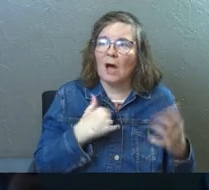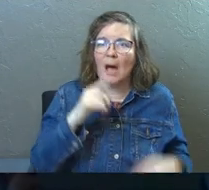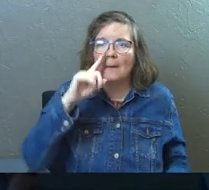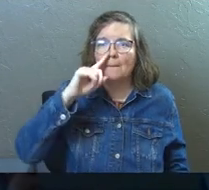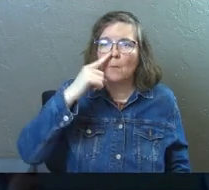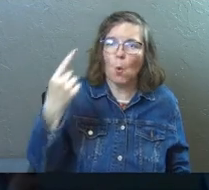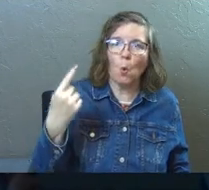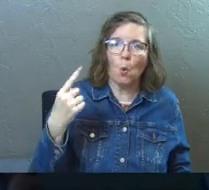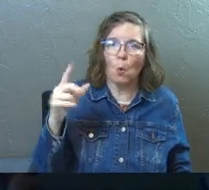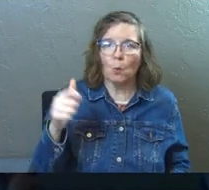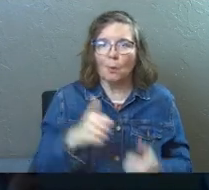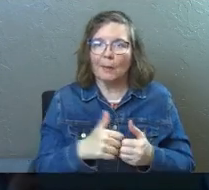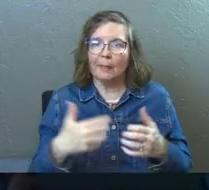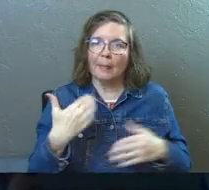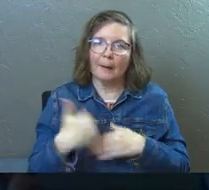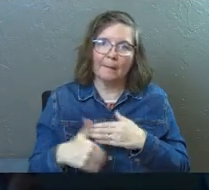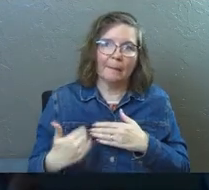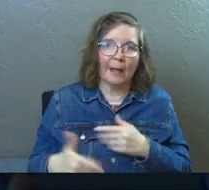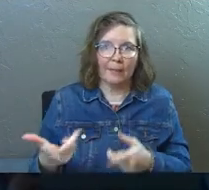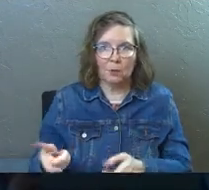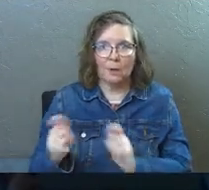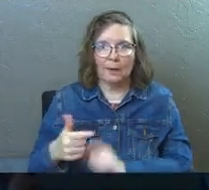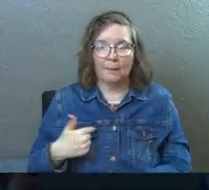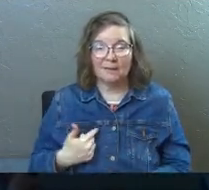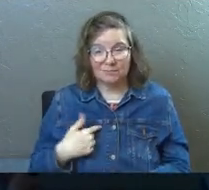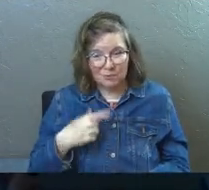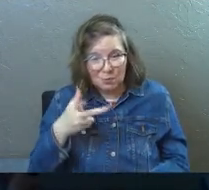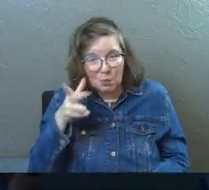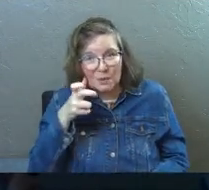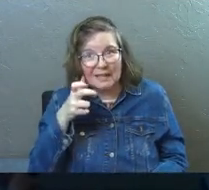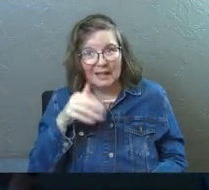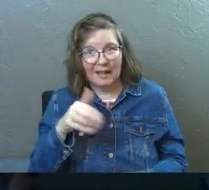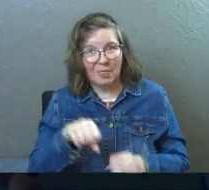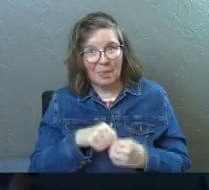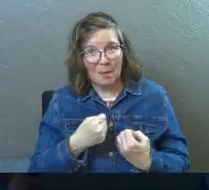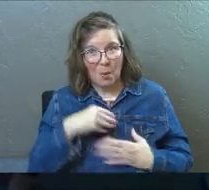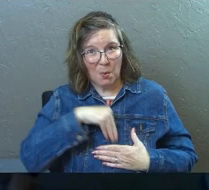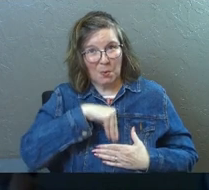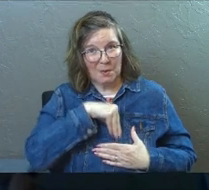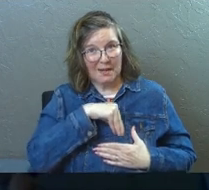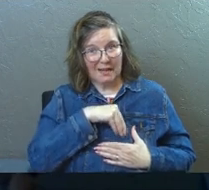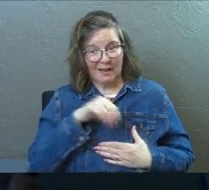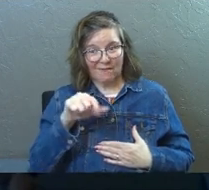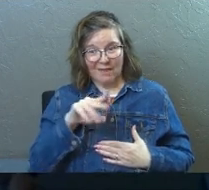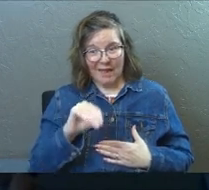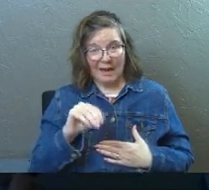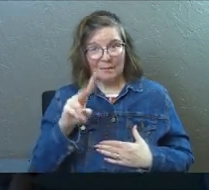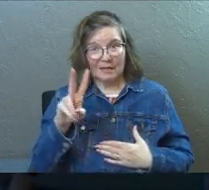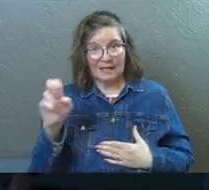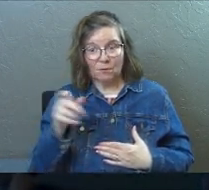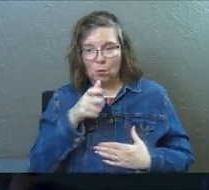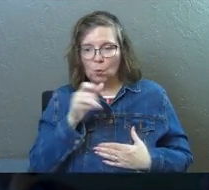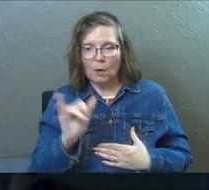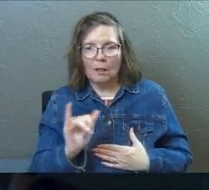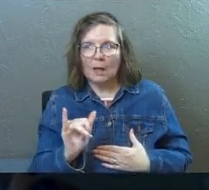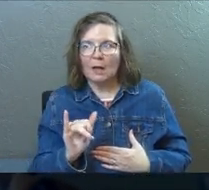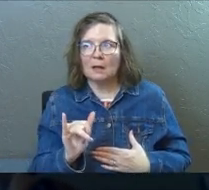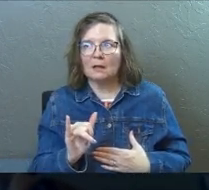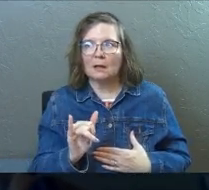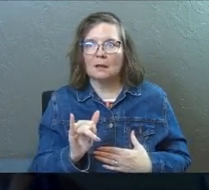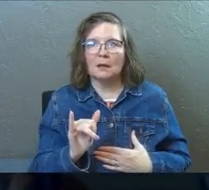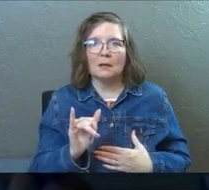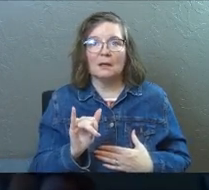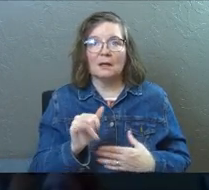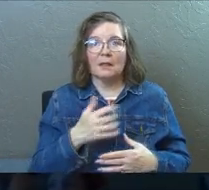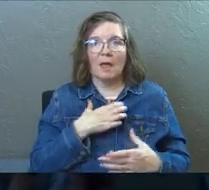bored with the manna that I've got. Do you hear the brokenness of Adam and Eve? Who it's like, it's